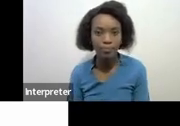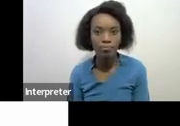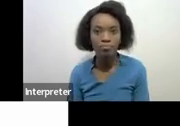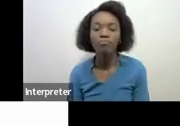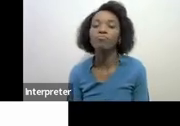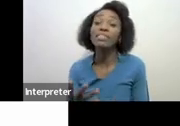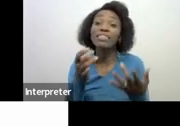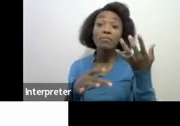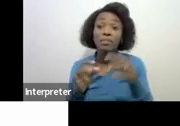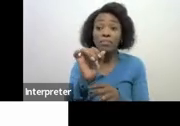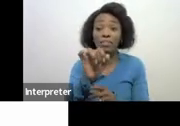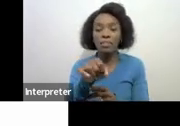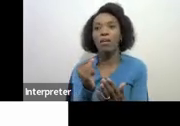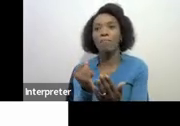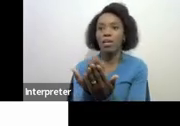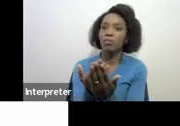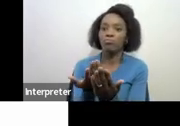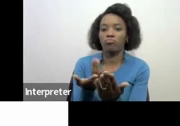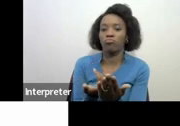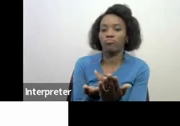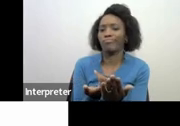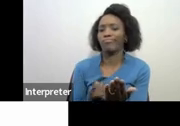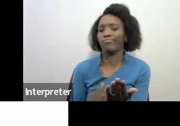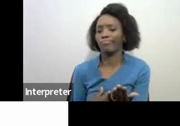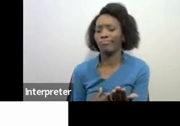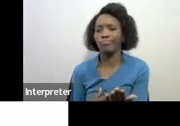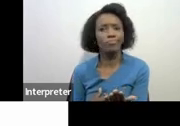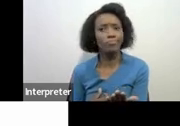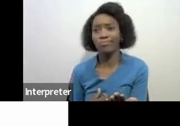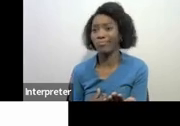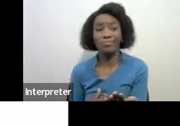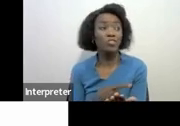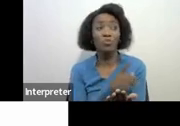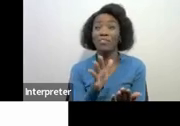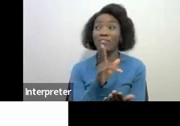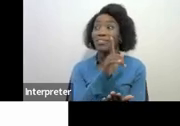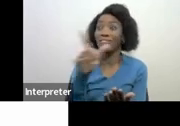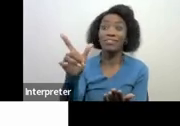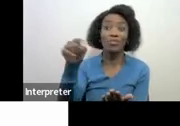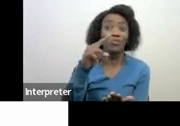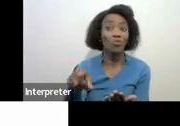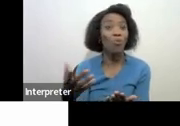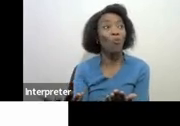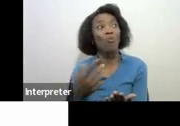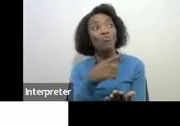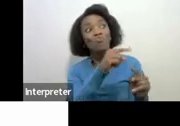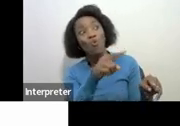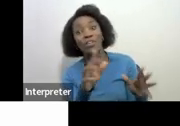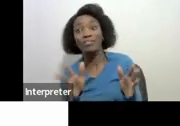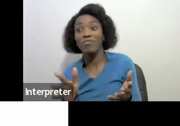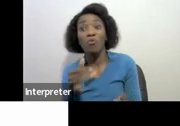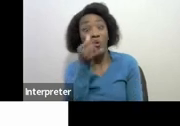sometimes the application can come and then we find that you already knocked the wrong door or you are under audit you are under criminal